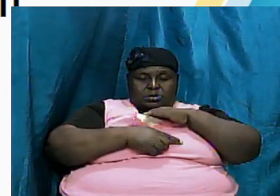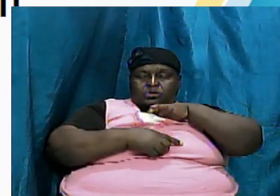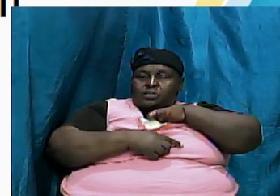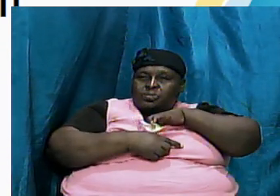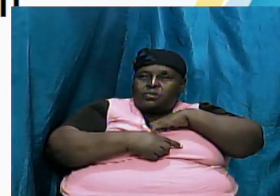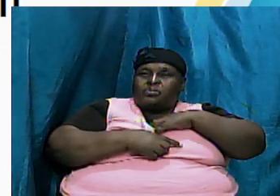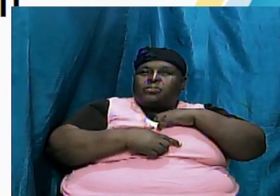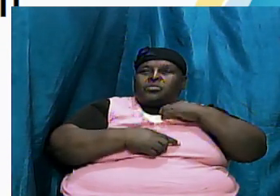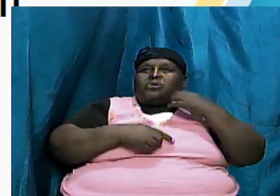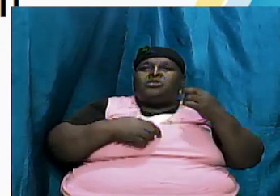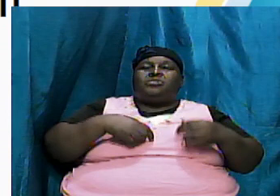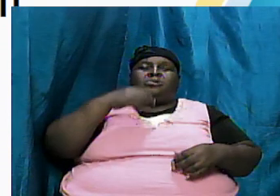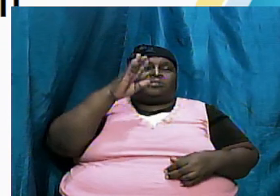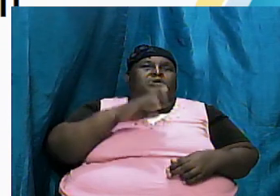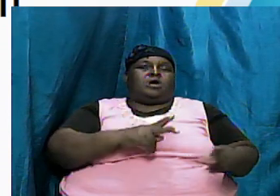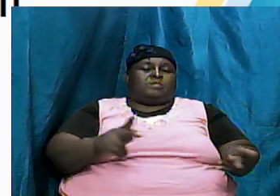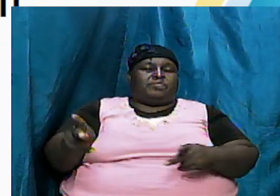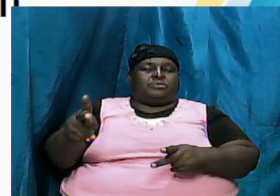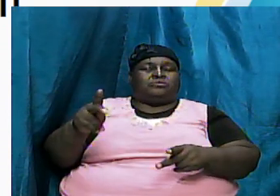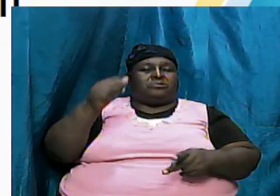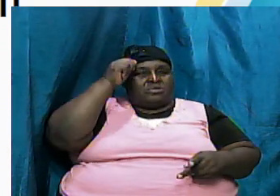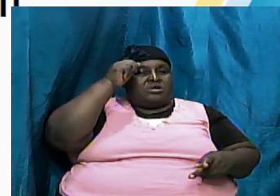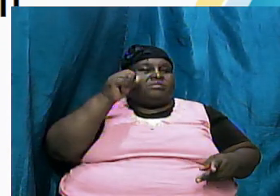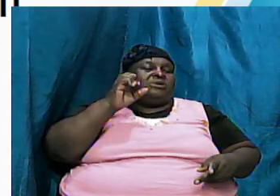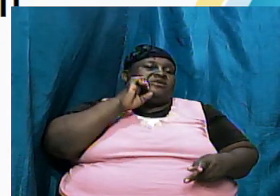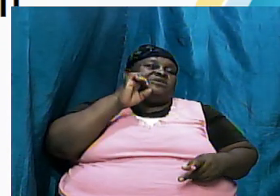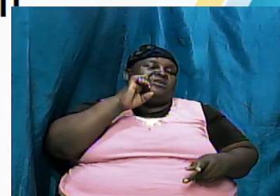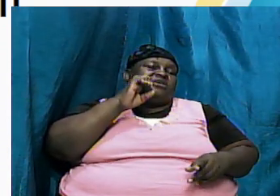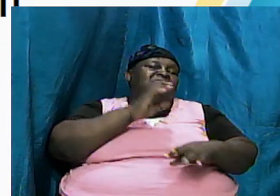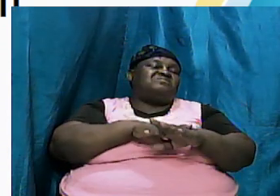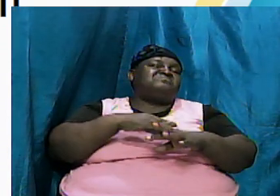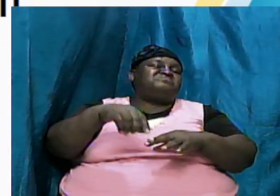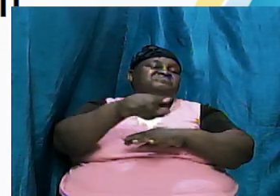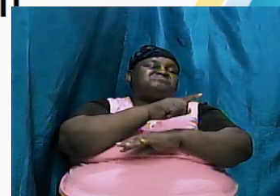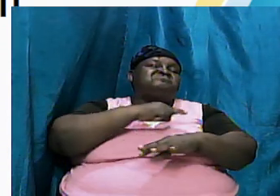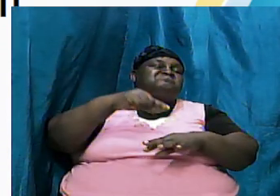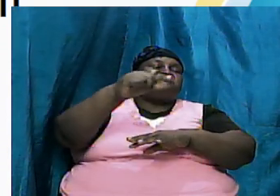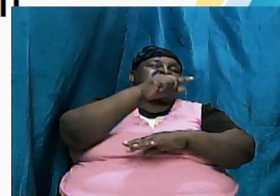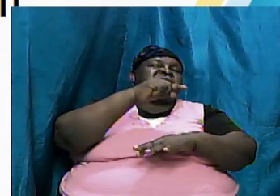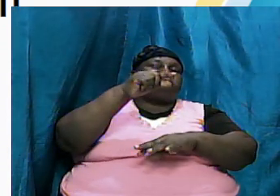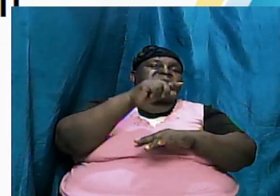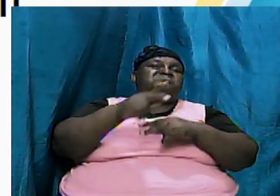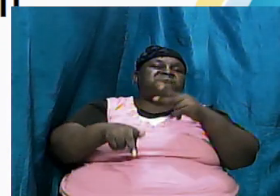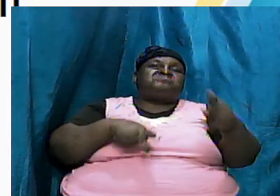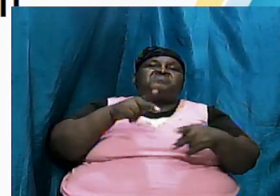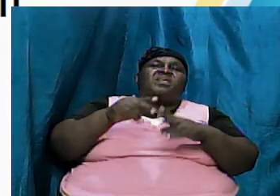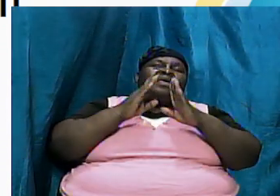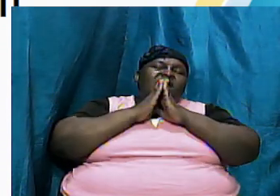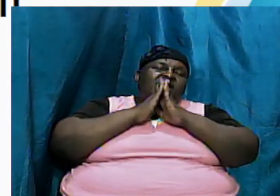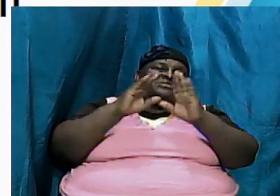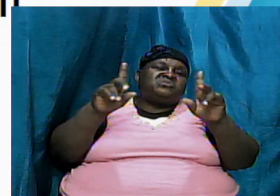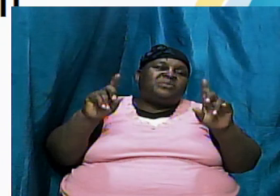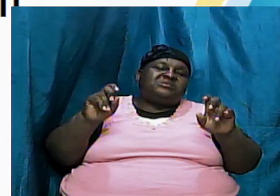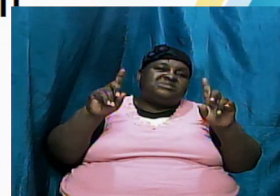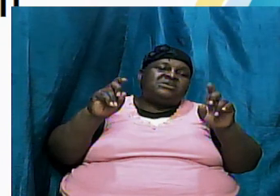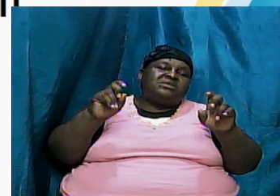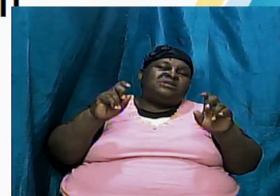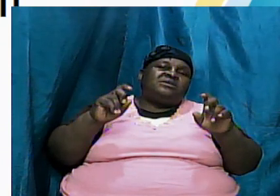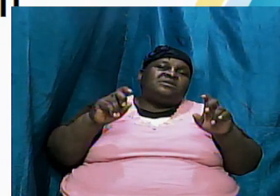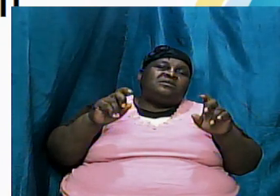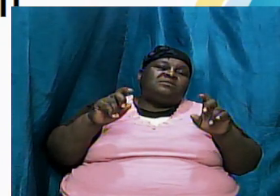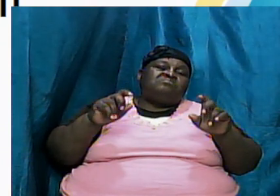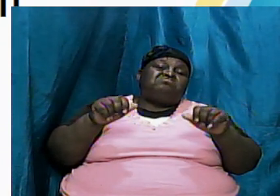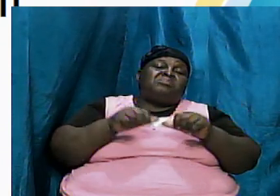placed Adam and Eve down here in the garden right here on earth folks now ask the question because as we go